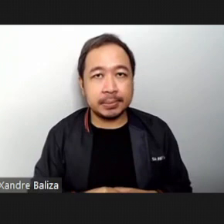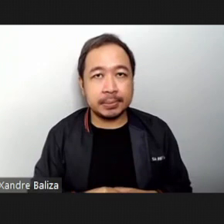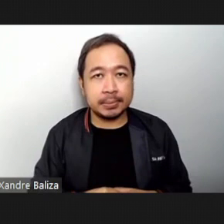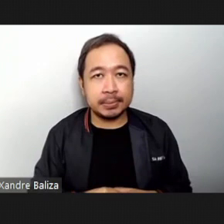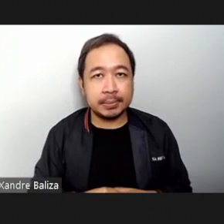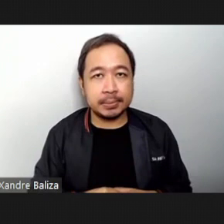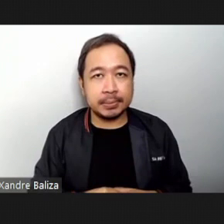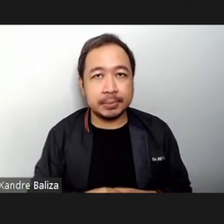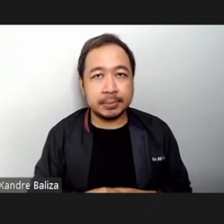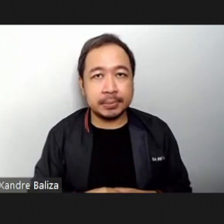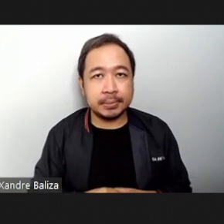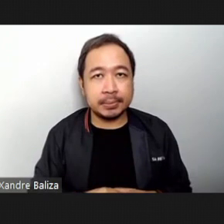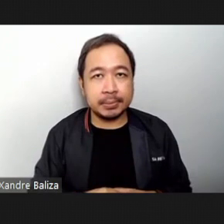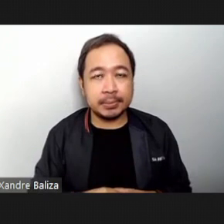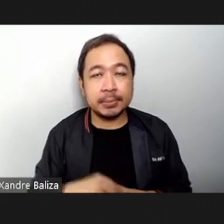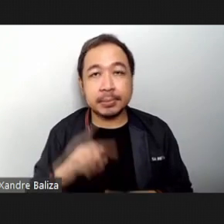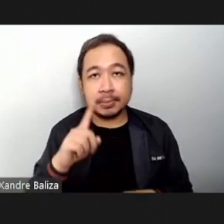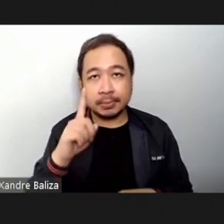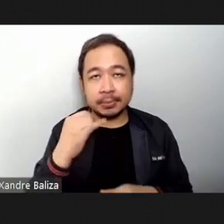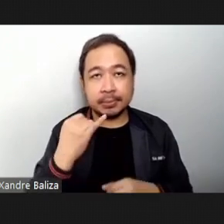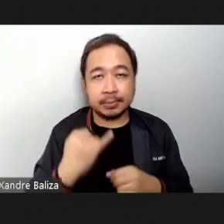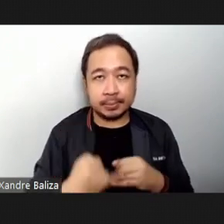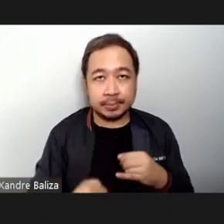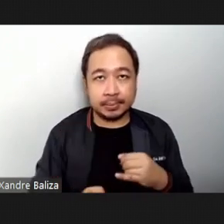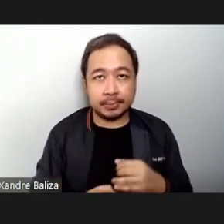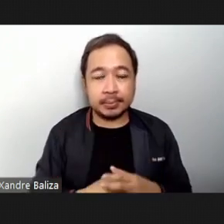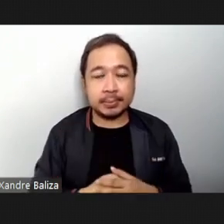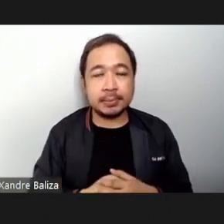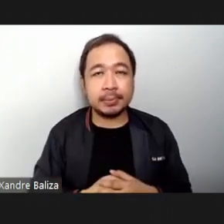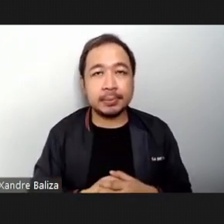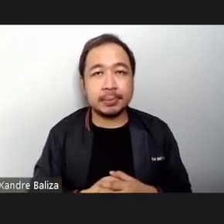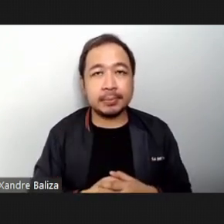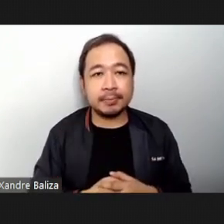One last time One last